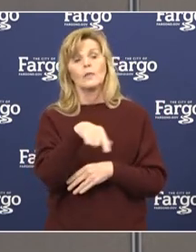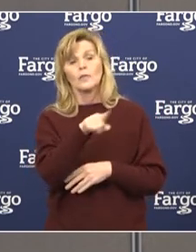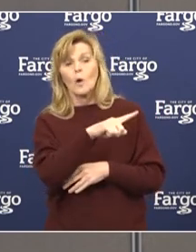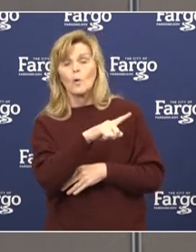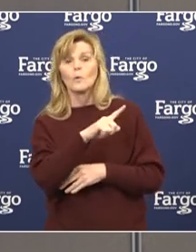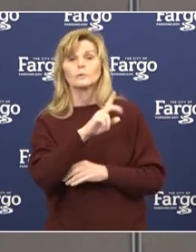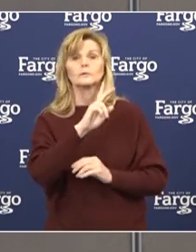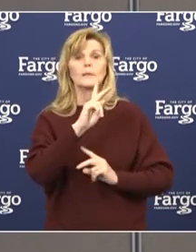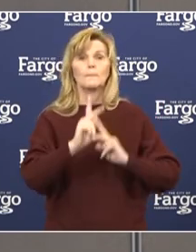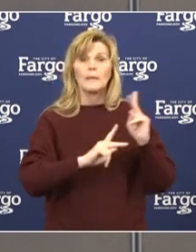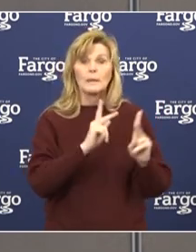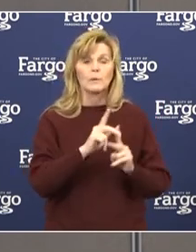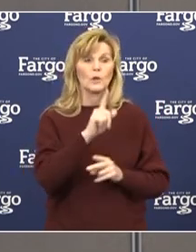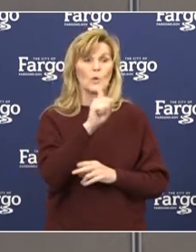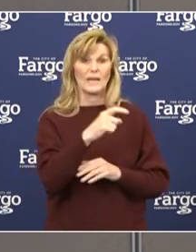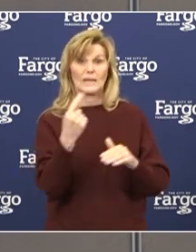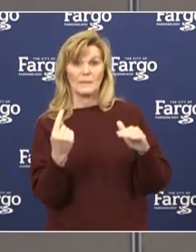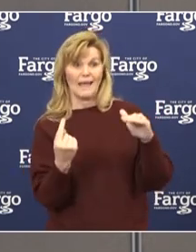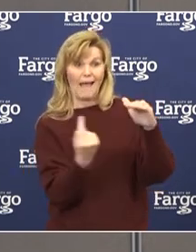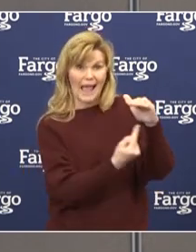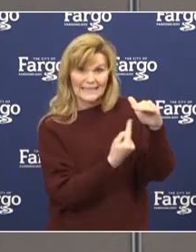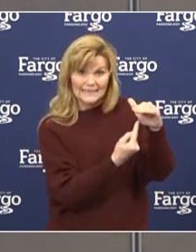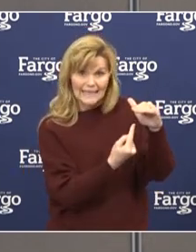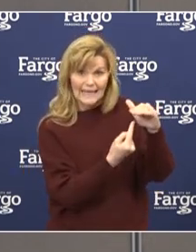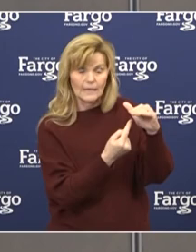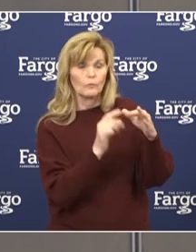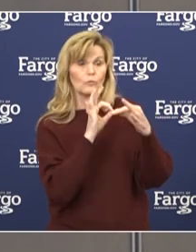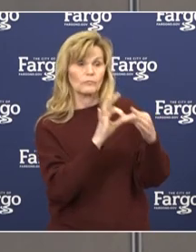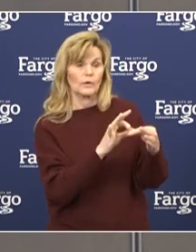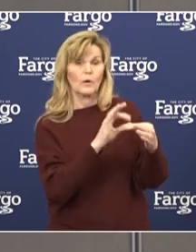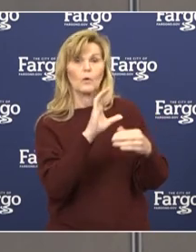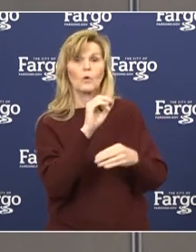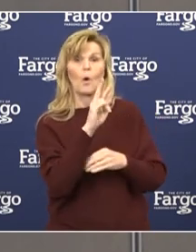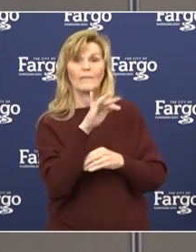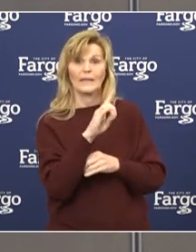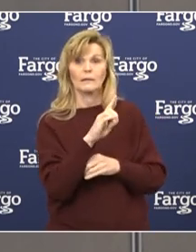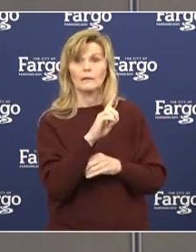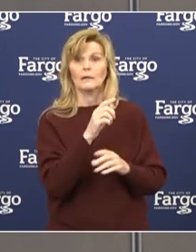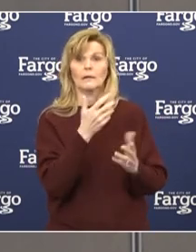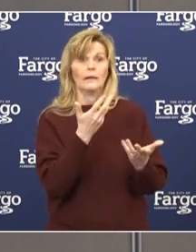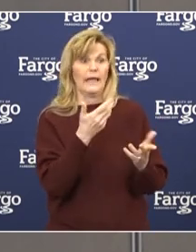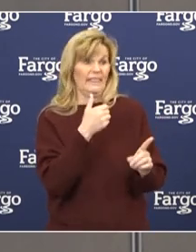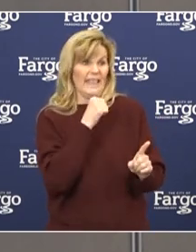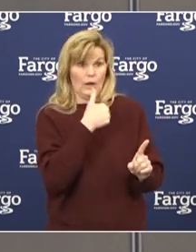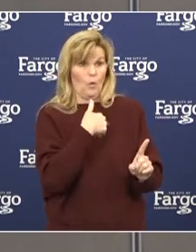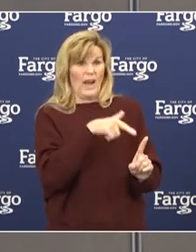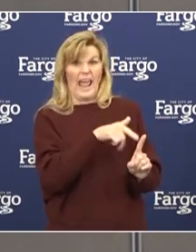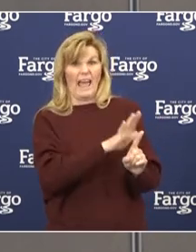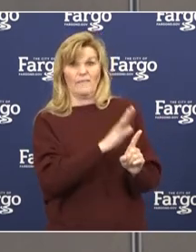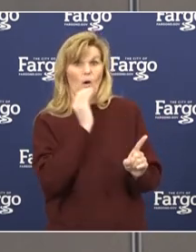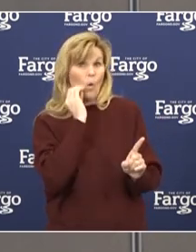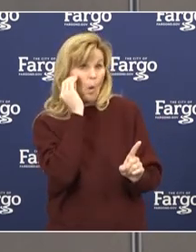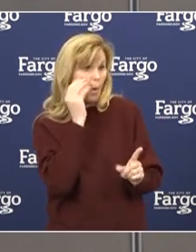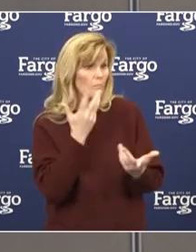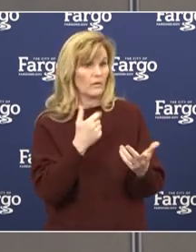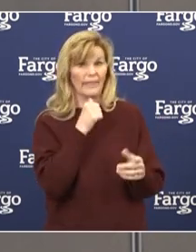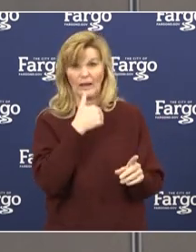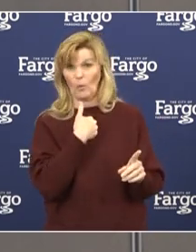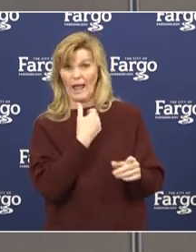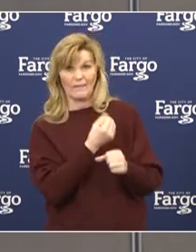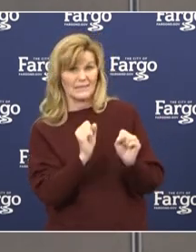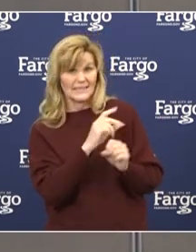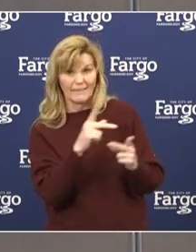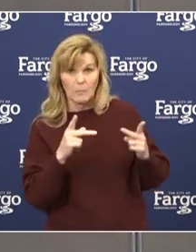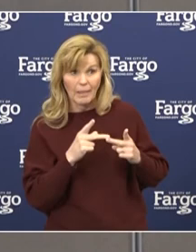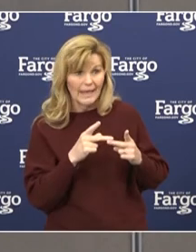who would need isolation or quarantine for COVID and don't have a permanent home or don't have a safe place